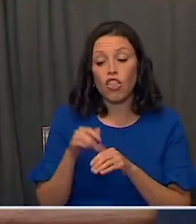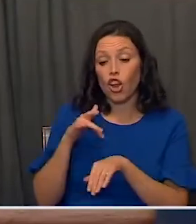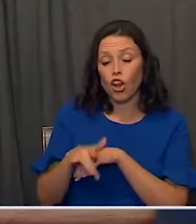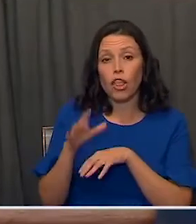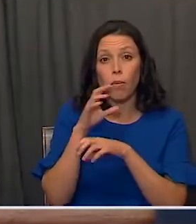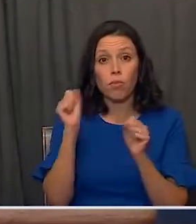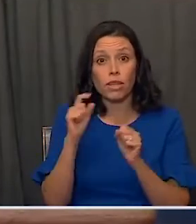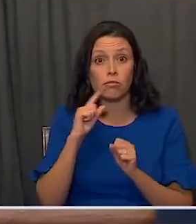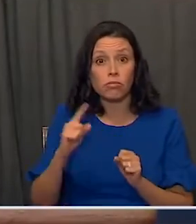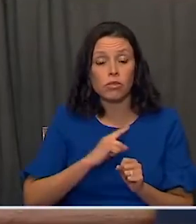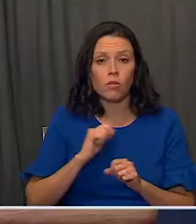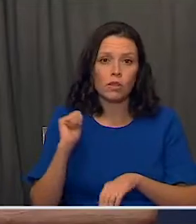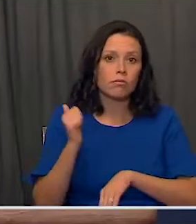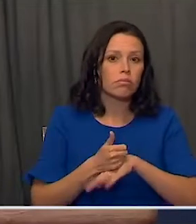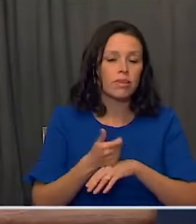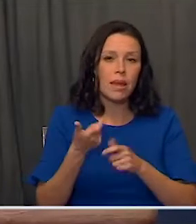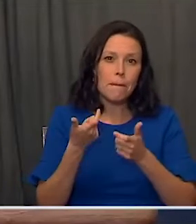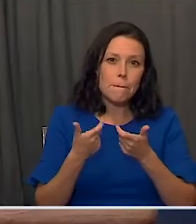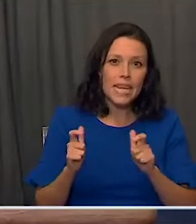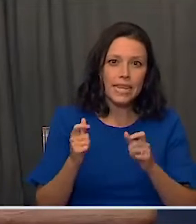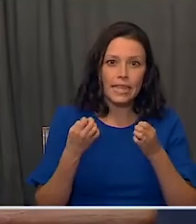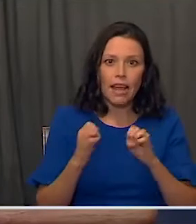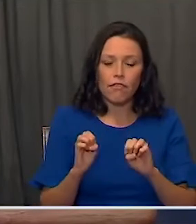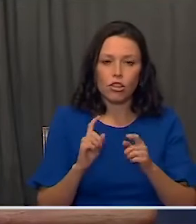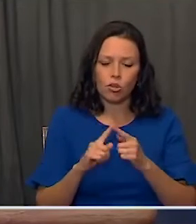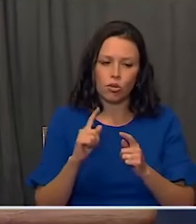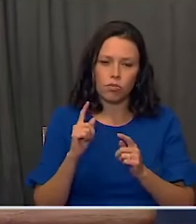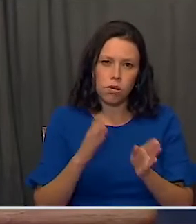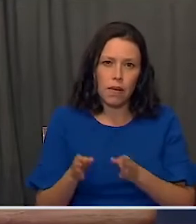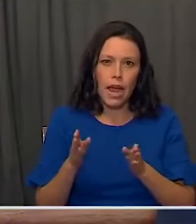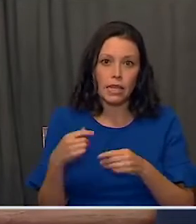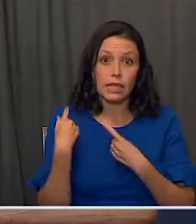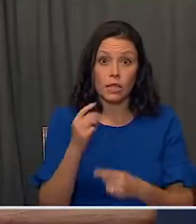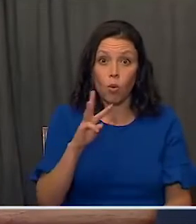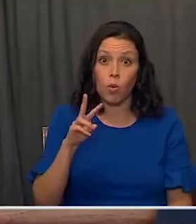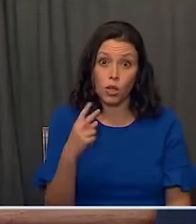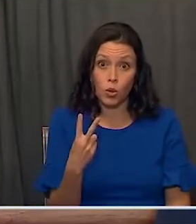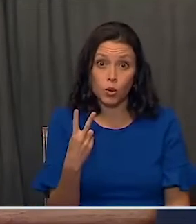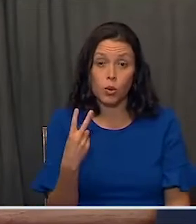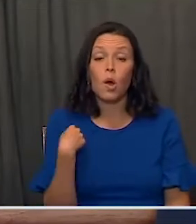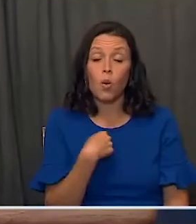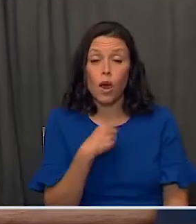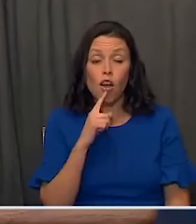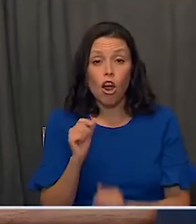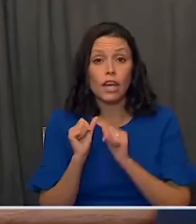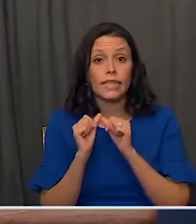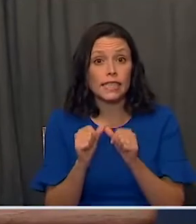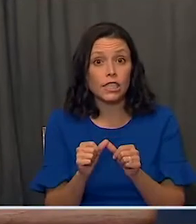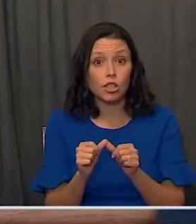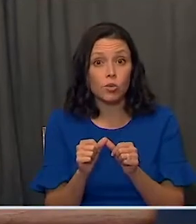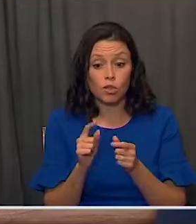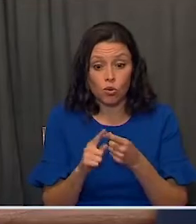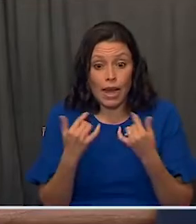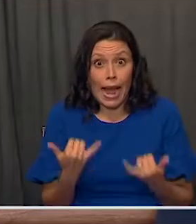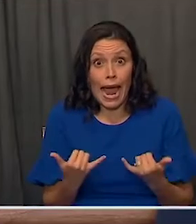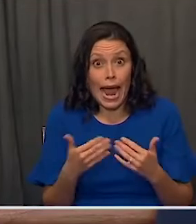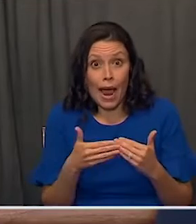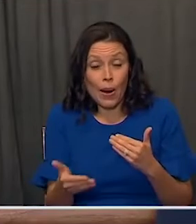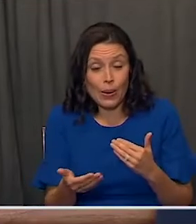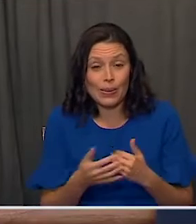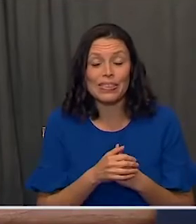stood up the greatest national mobilization since World War II. And I want the American people to know that that continues to this moment.